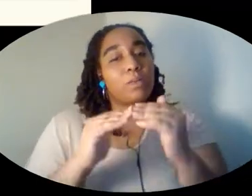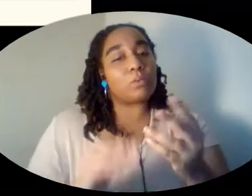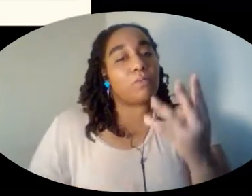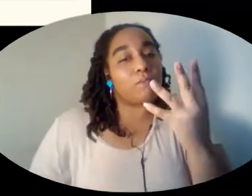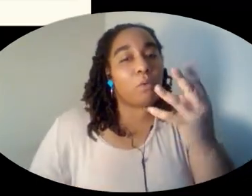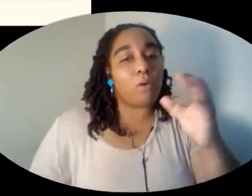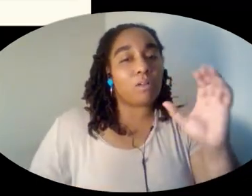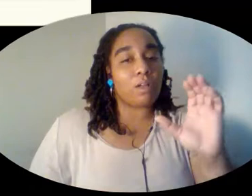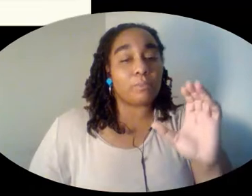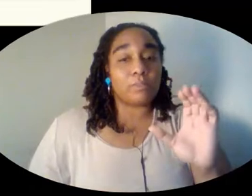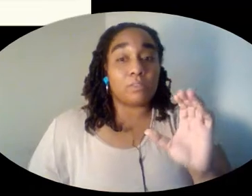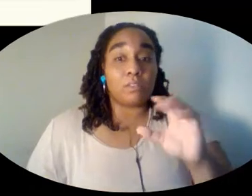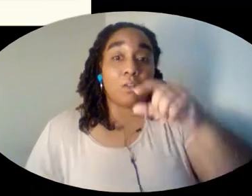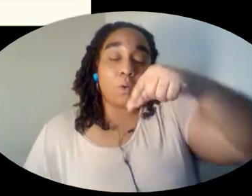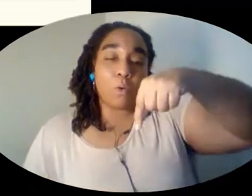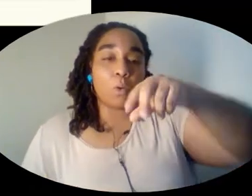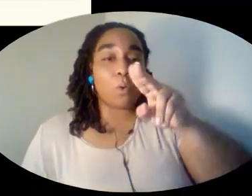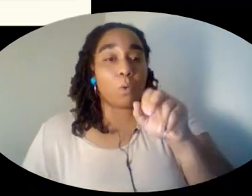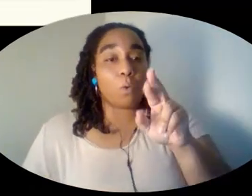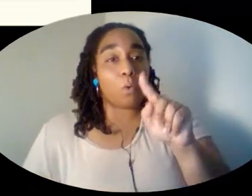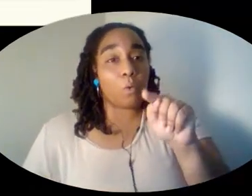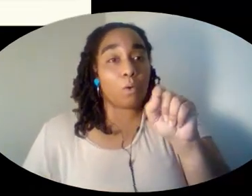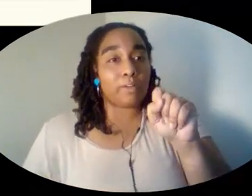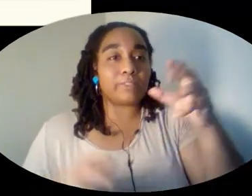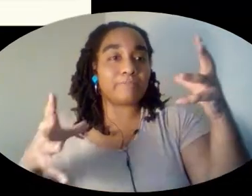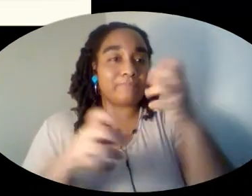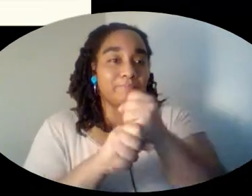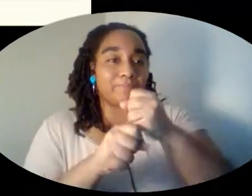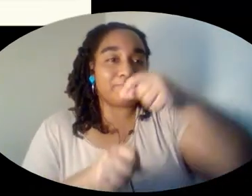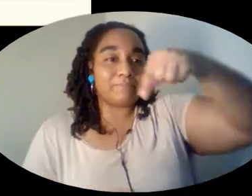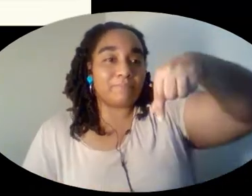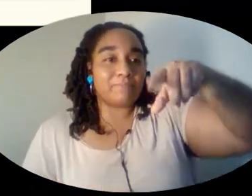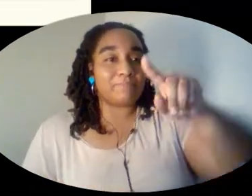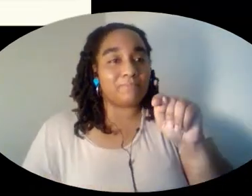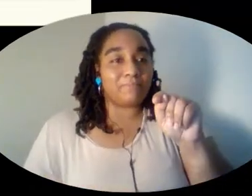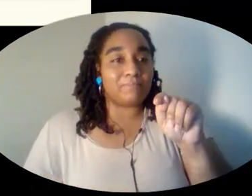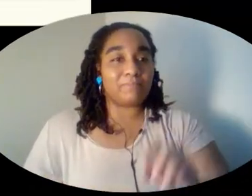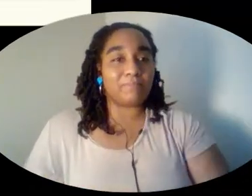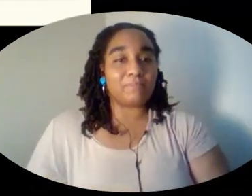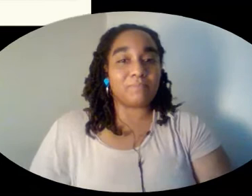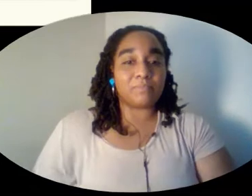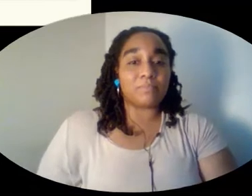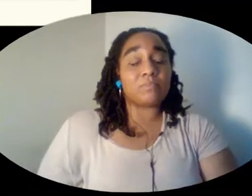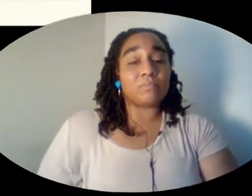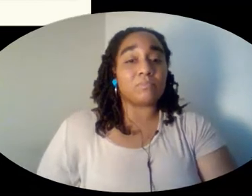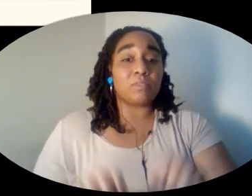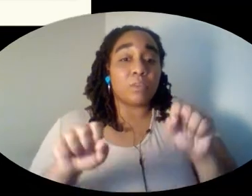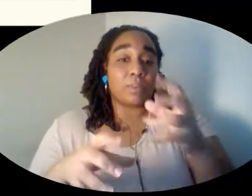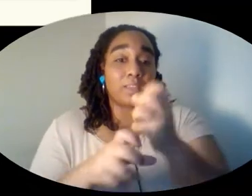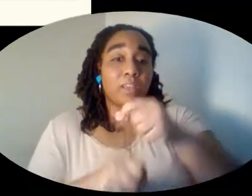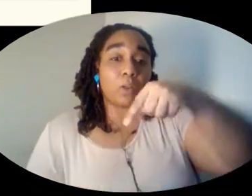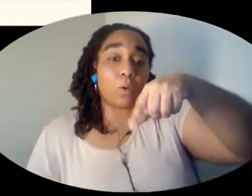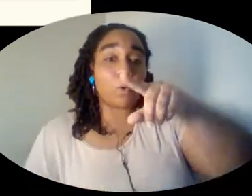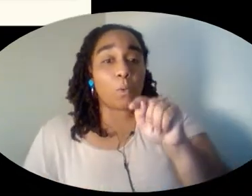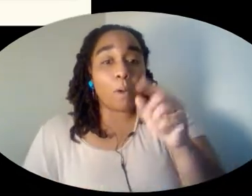We use the abbreviation QT to stand for quarts. You can get a quart